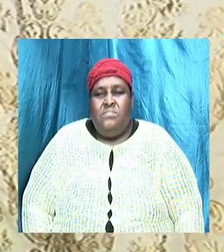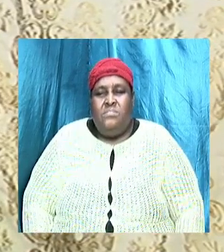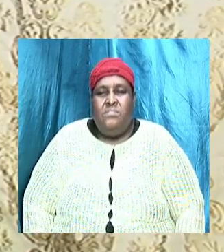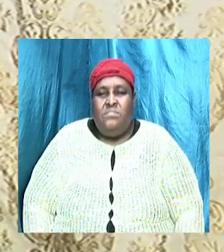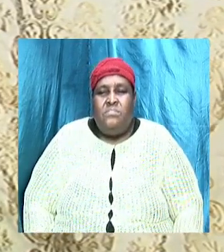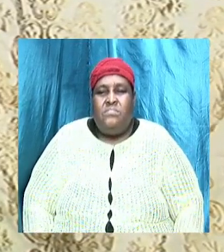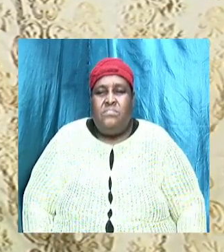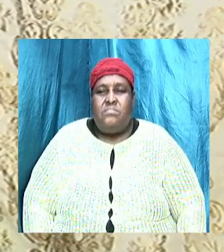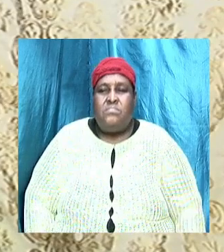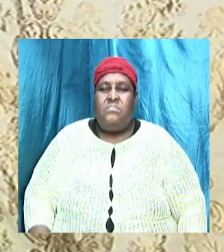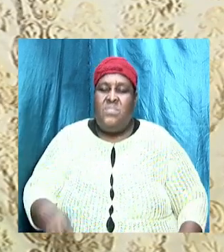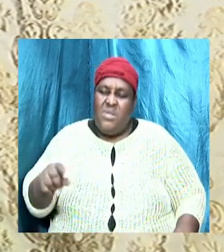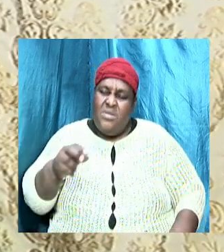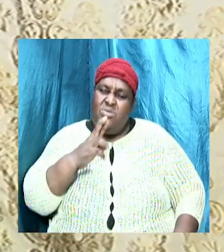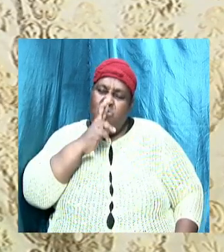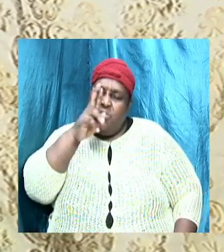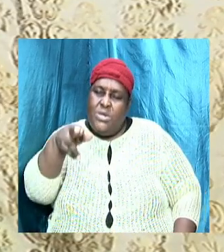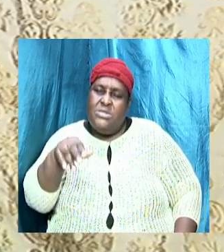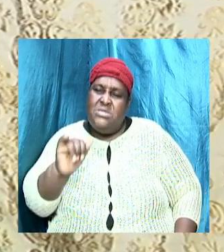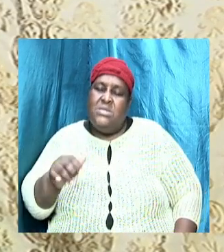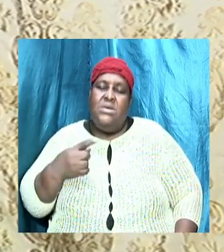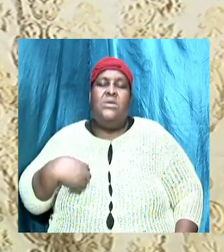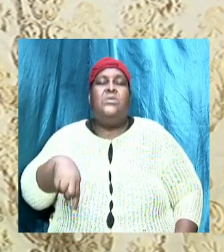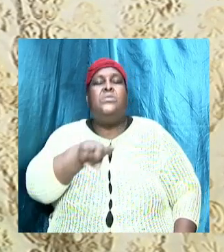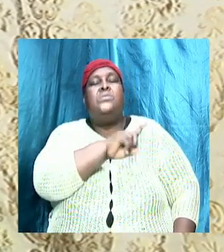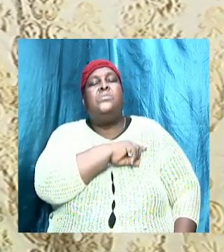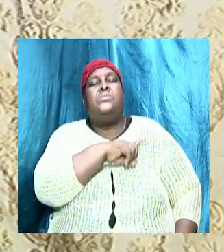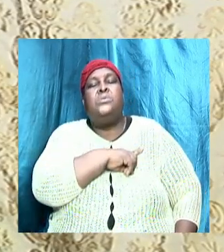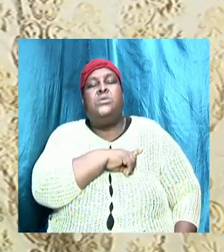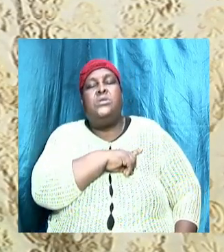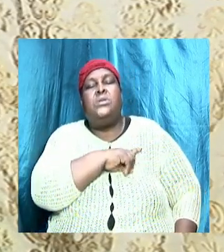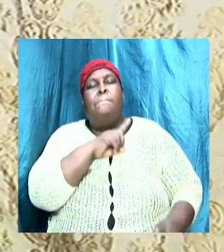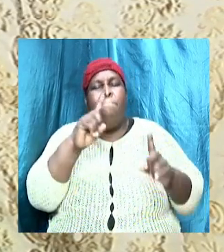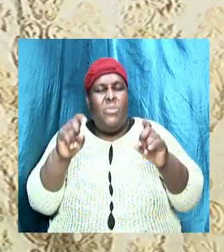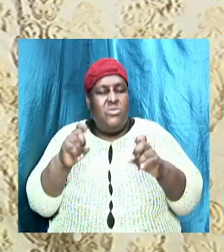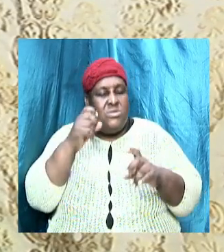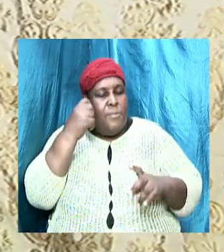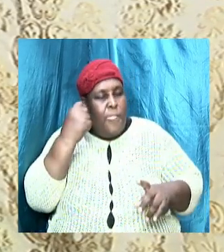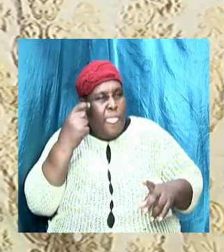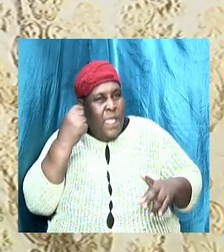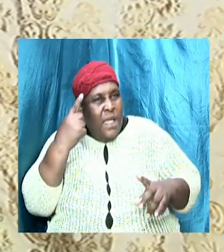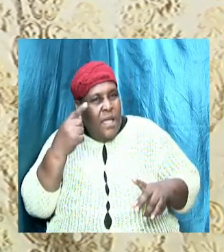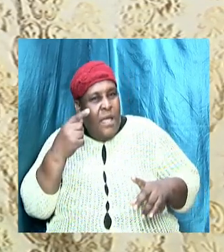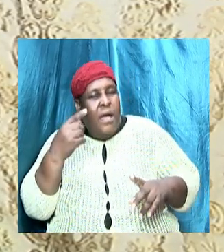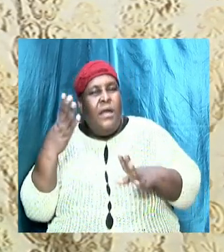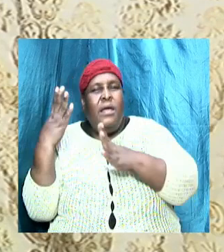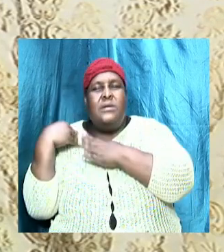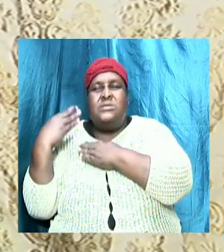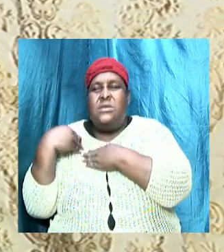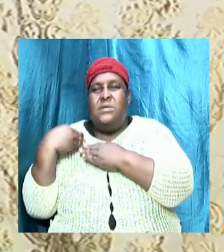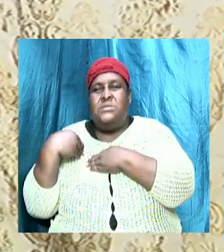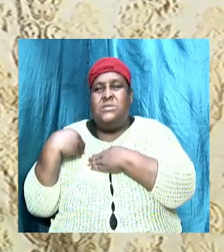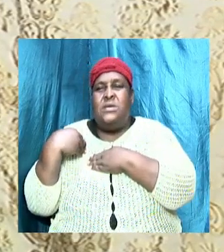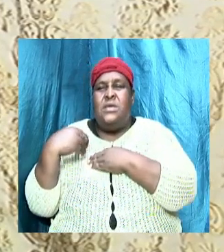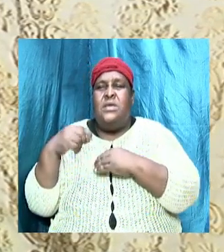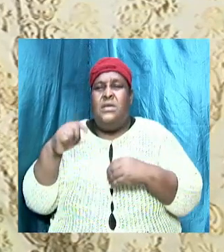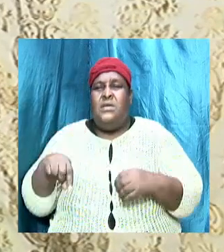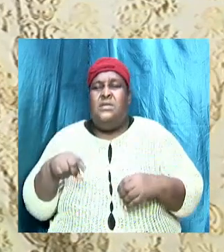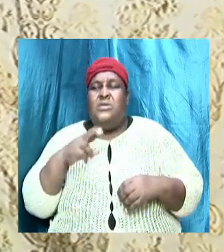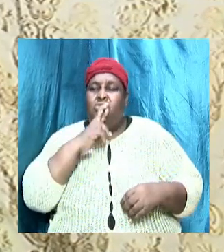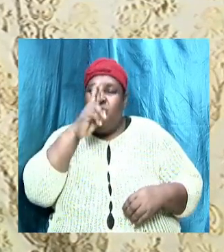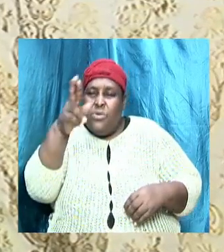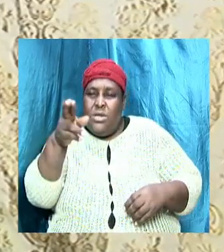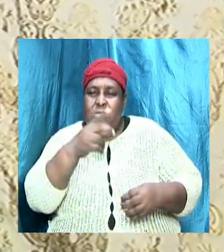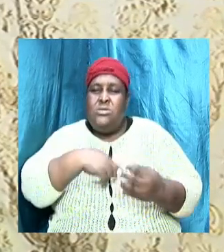This is the reality that we must understand and accept, that this is the reality around